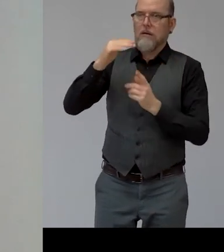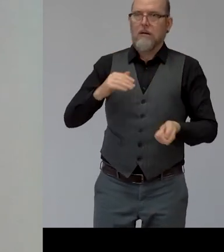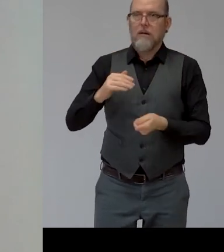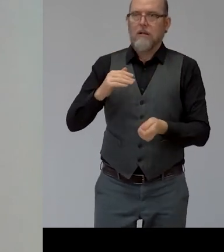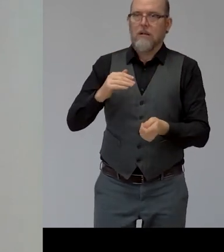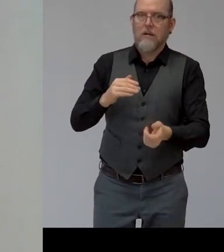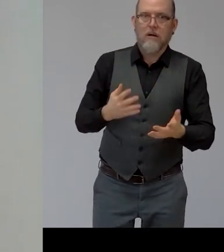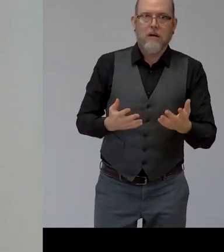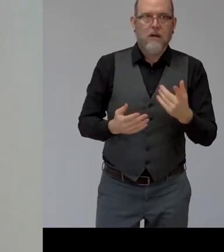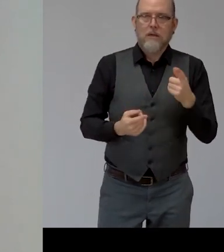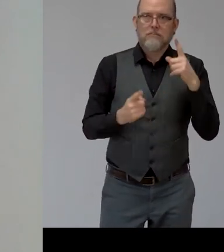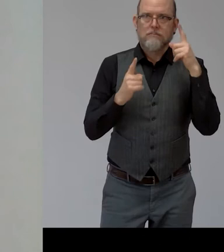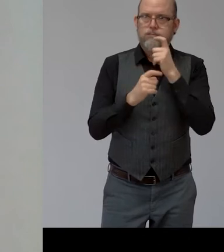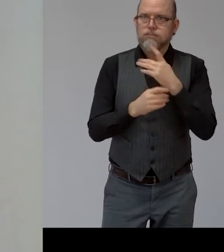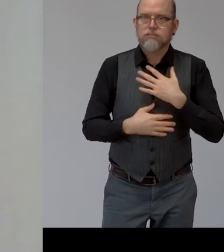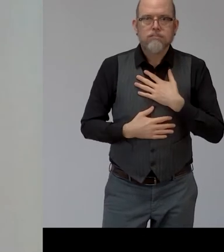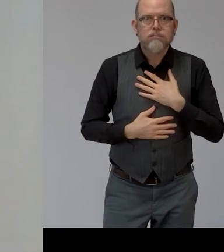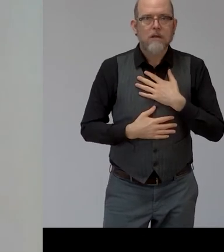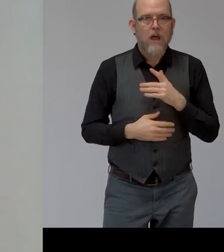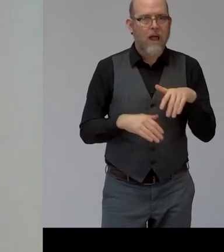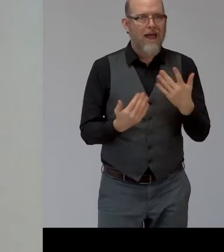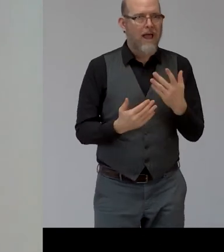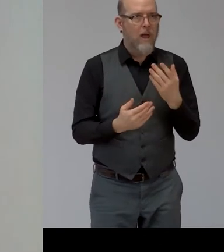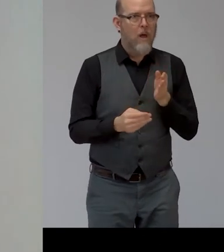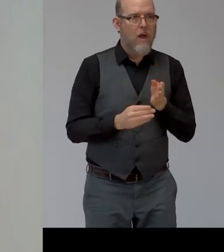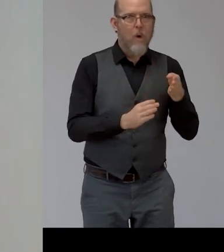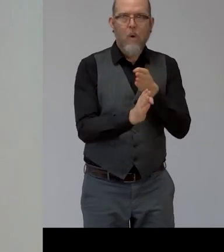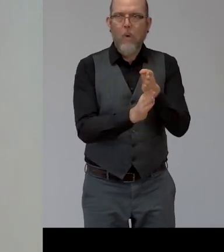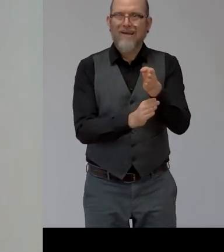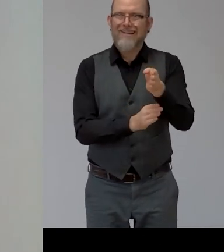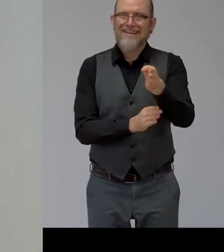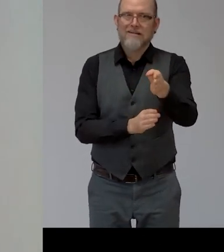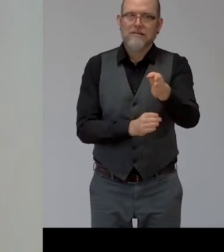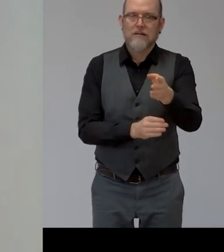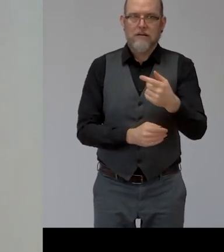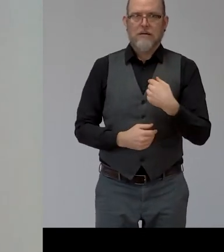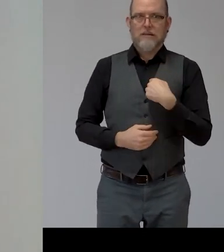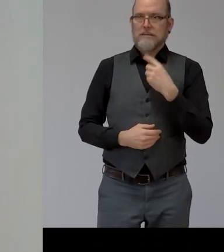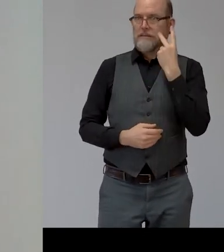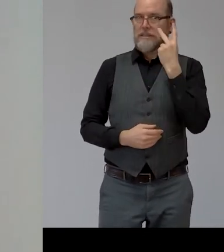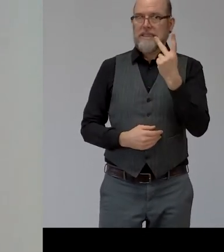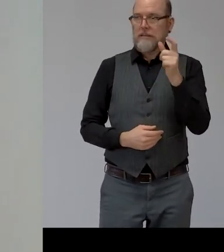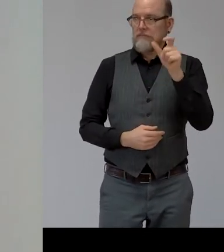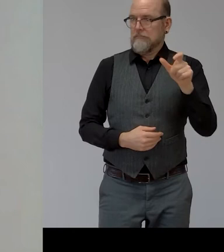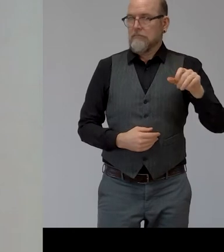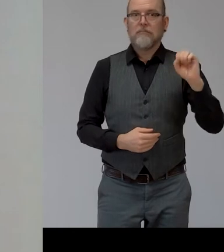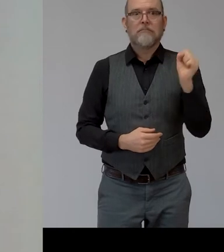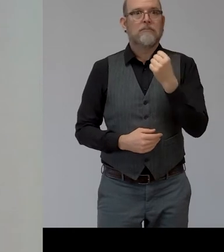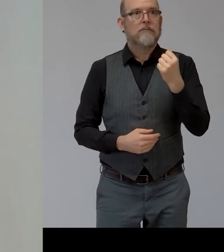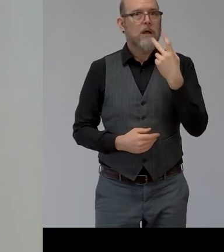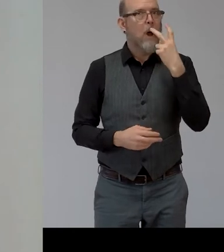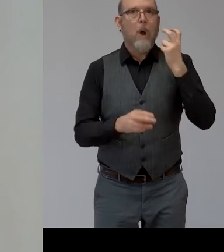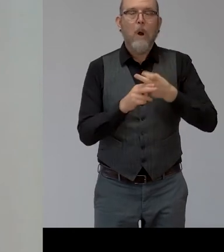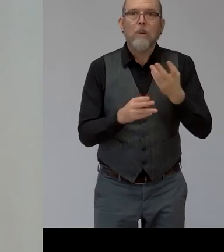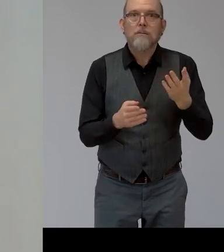difficult to make my way around when you're visually impaired or blind it is very hard to follow visual